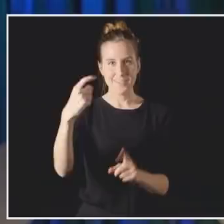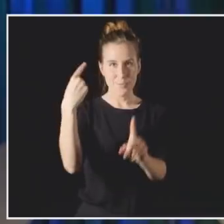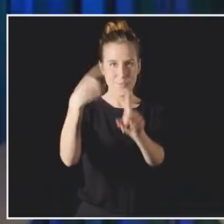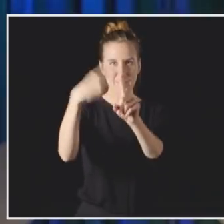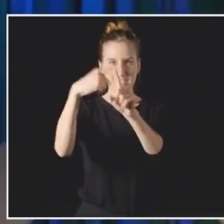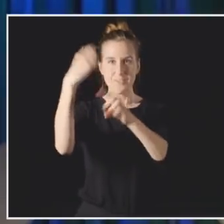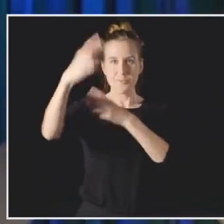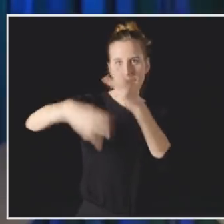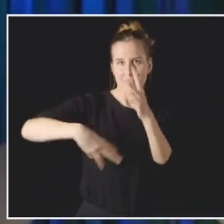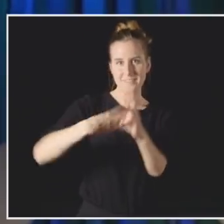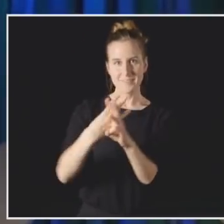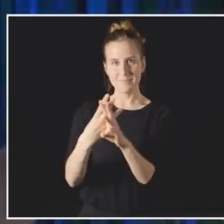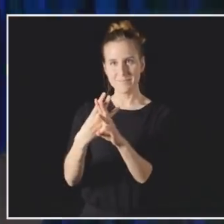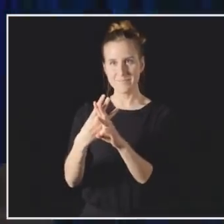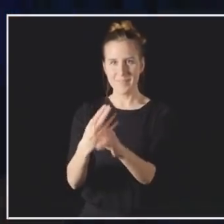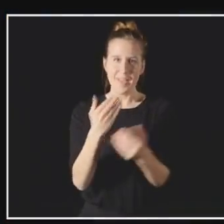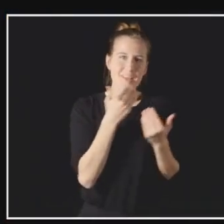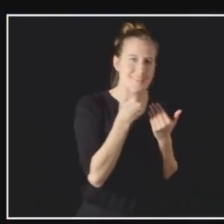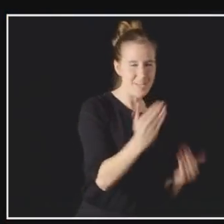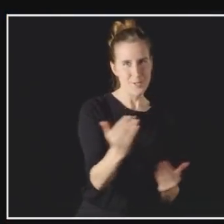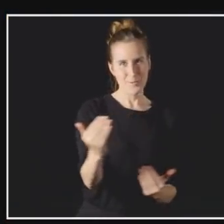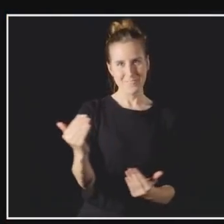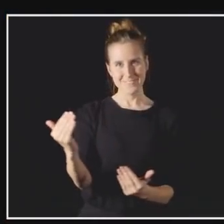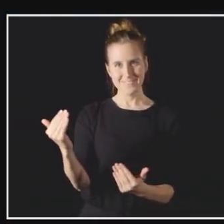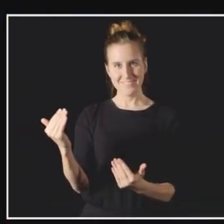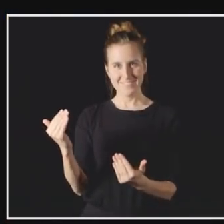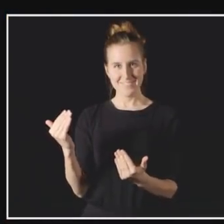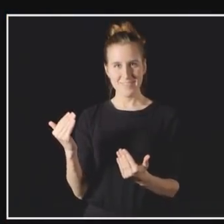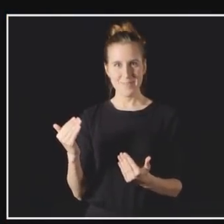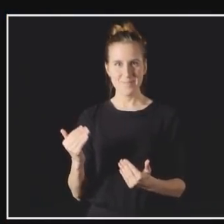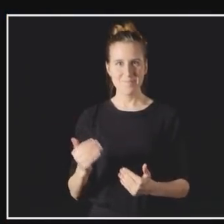Thank you. applause